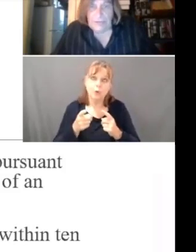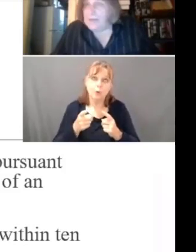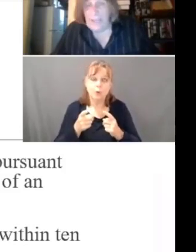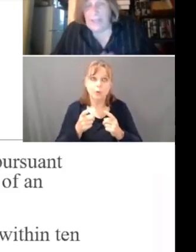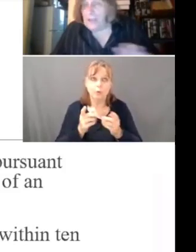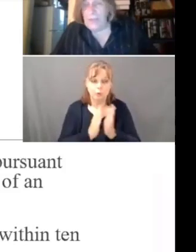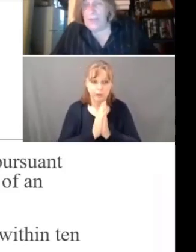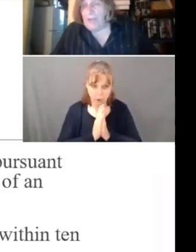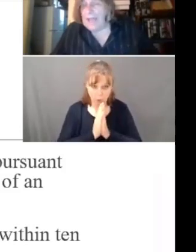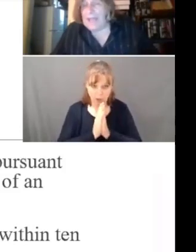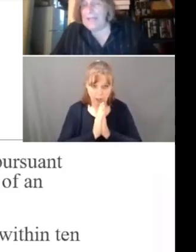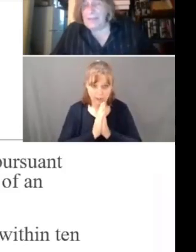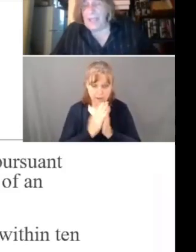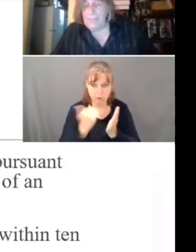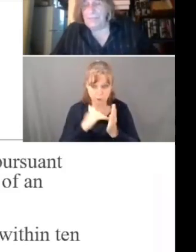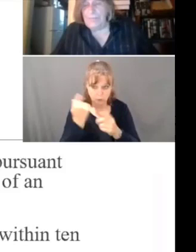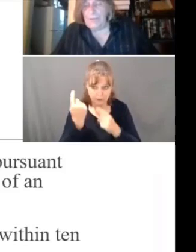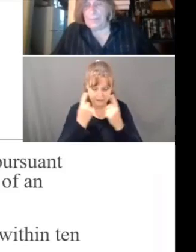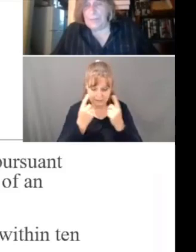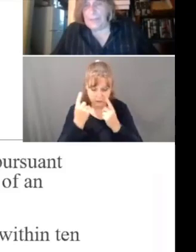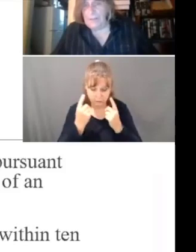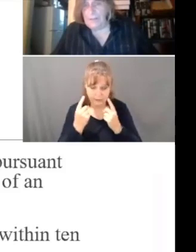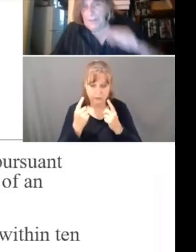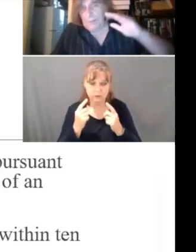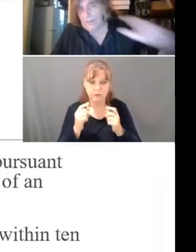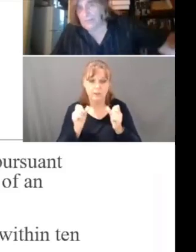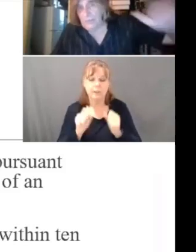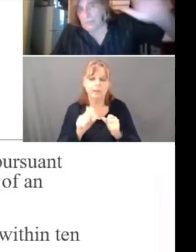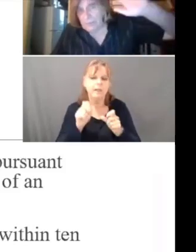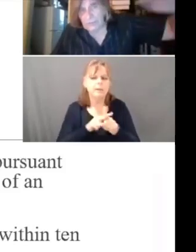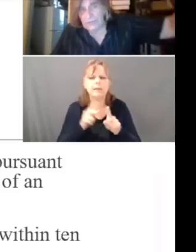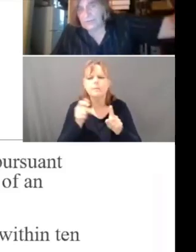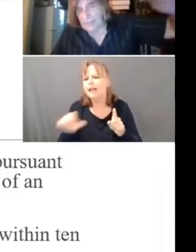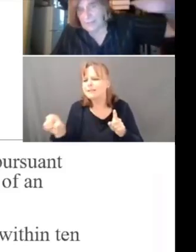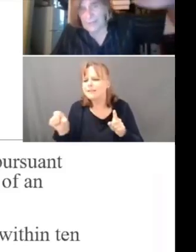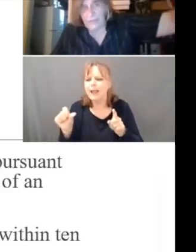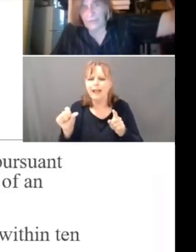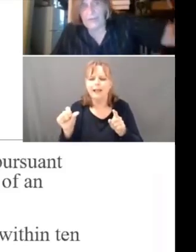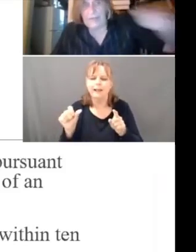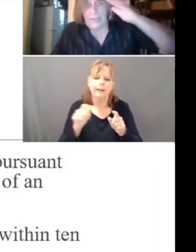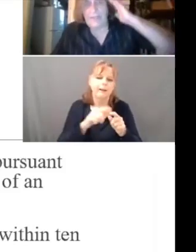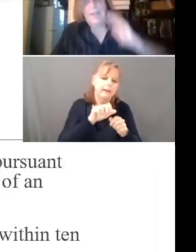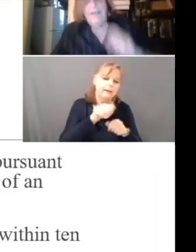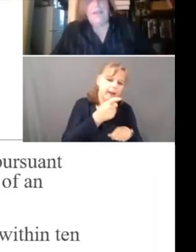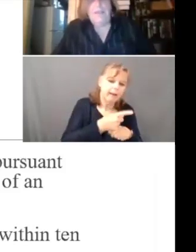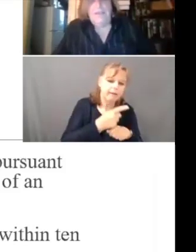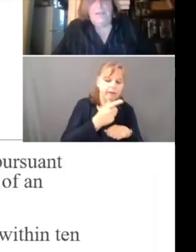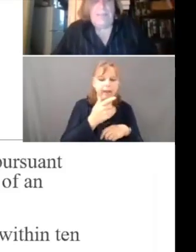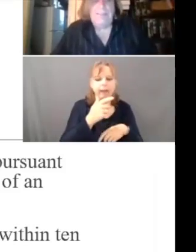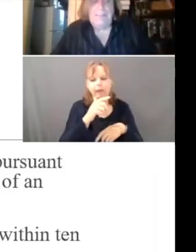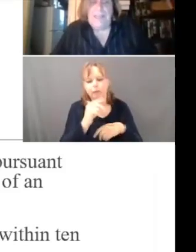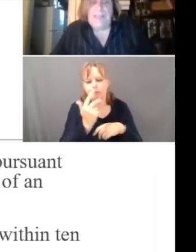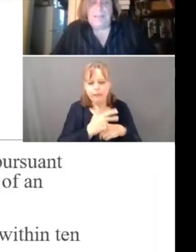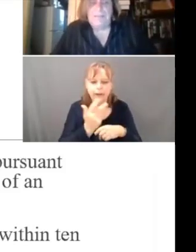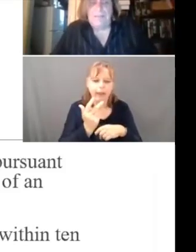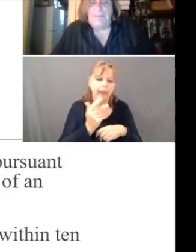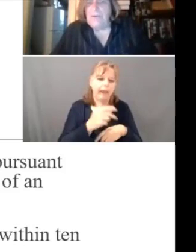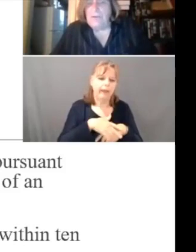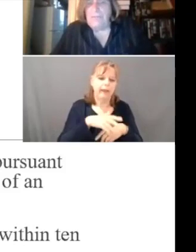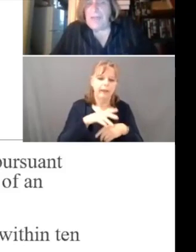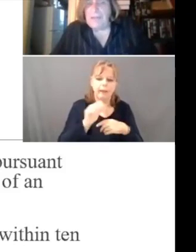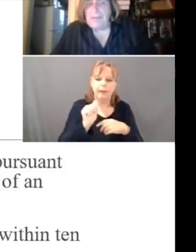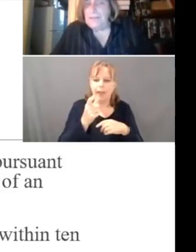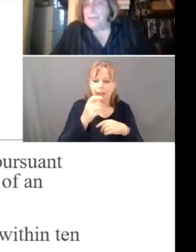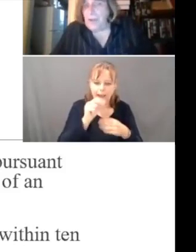reconsideration, and it could be any type of complaint, administrative resolution 10 day or three day, you're basically saying the